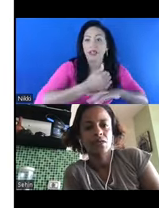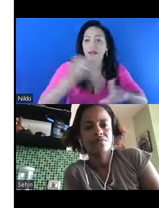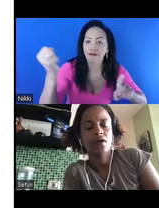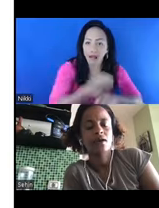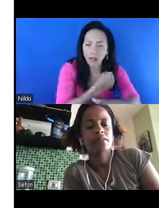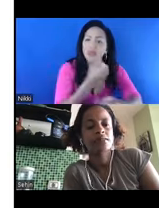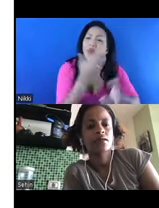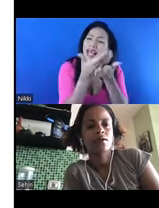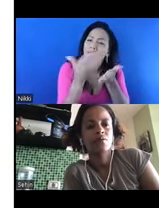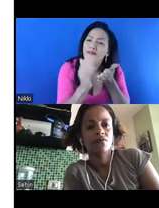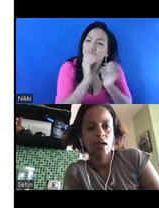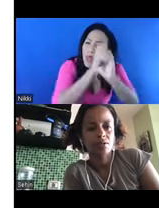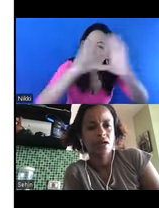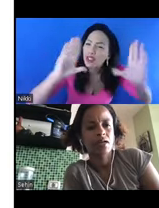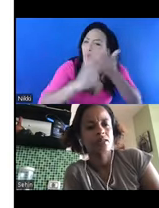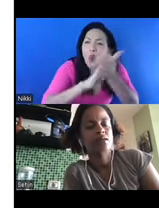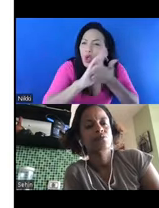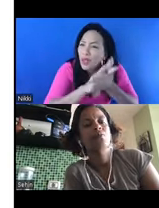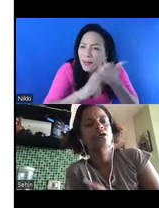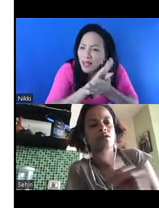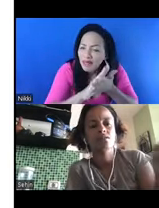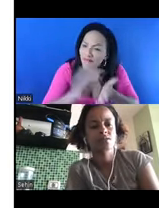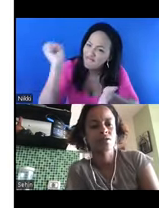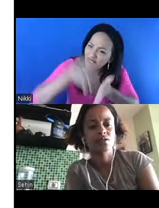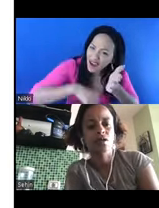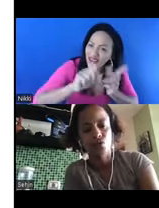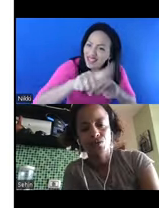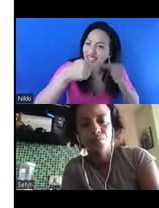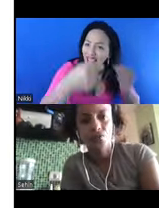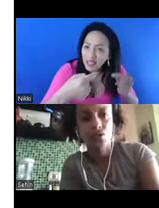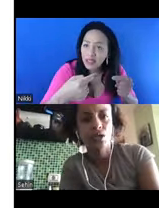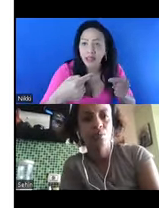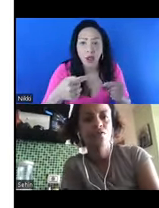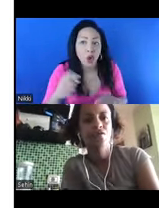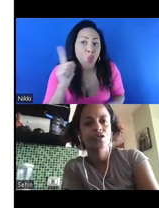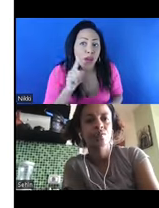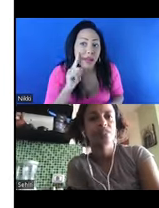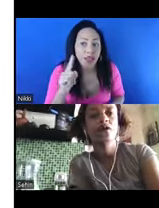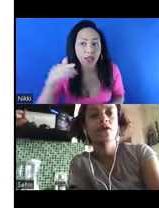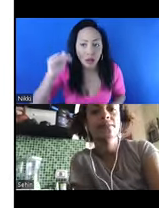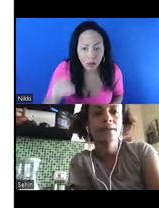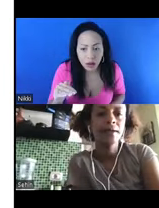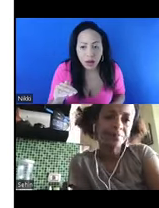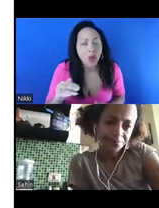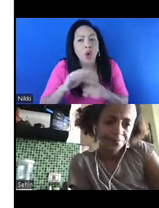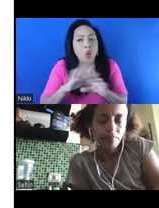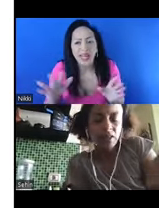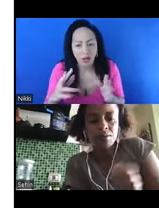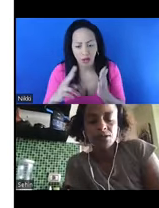gender-based violence and violence against women and girls. That's not a term we use usually. We prefer gender-based violence